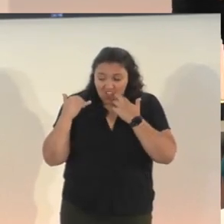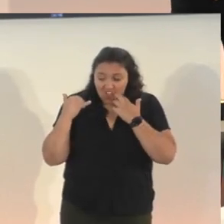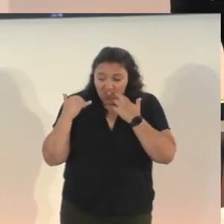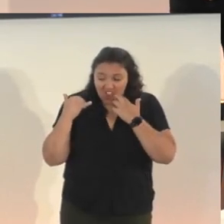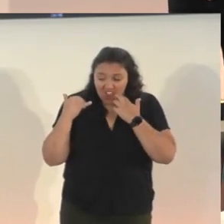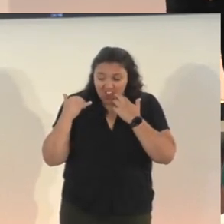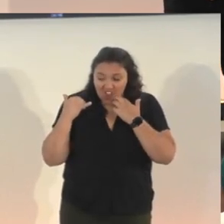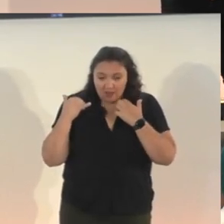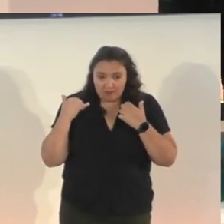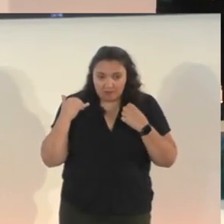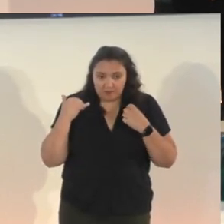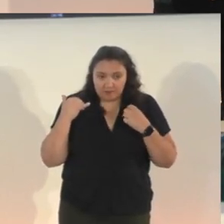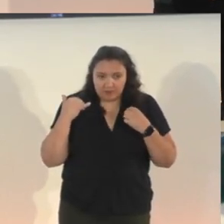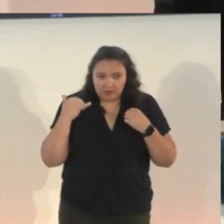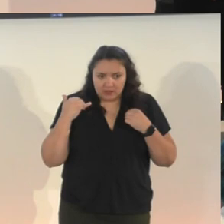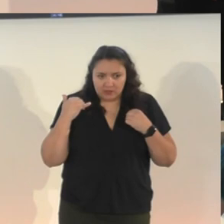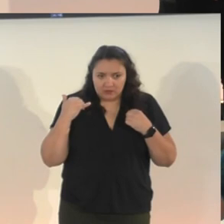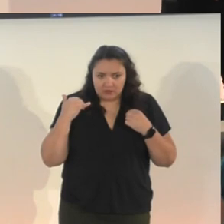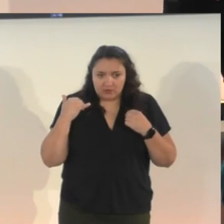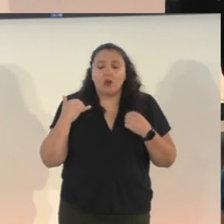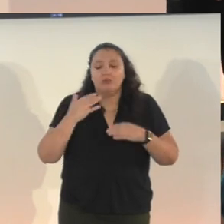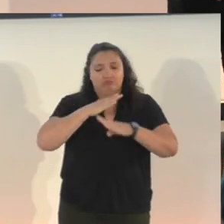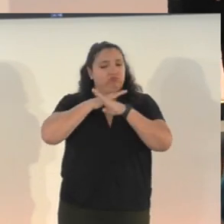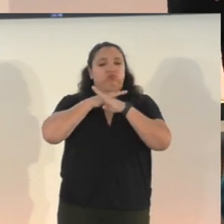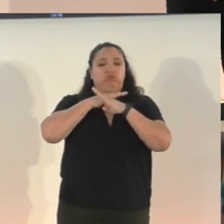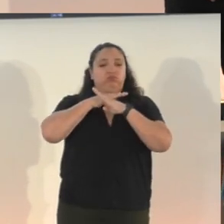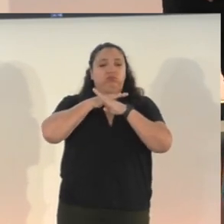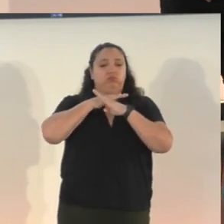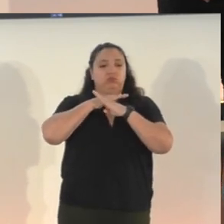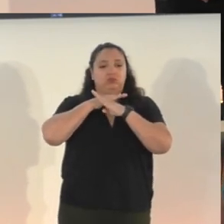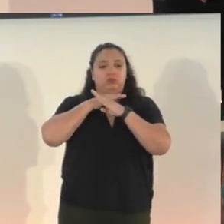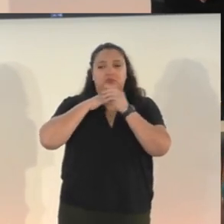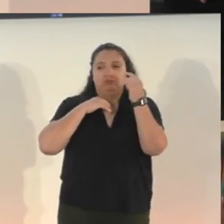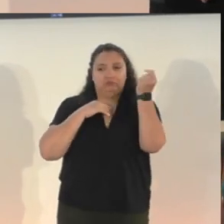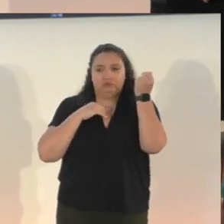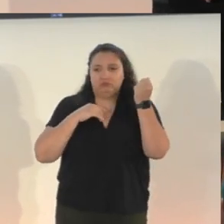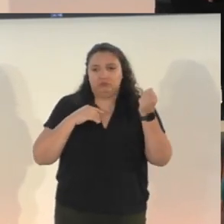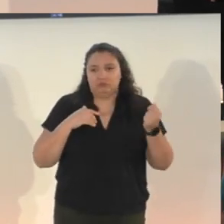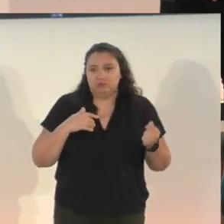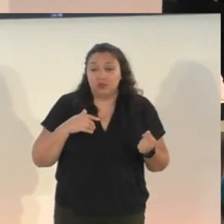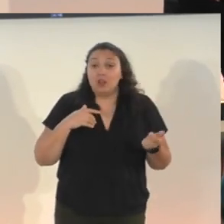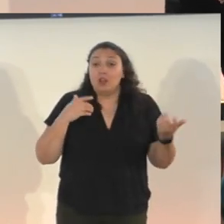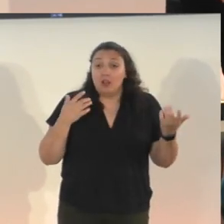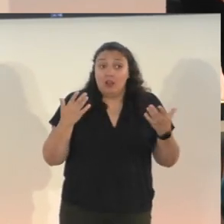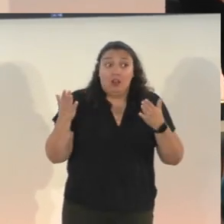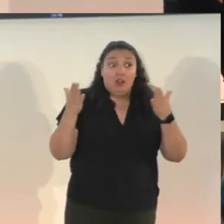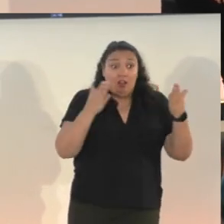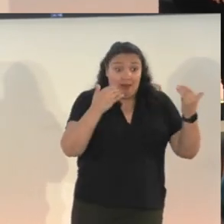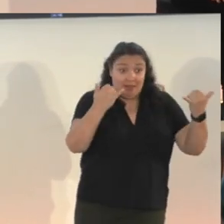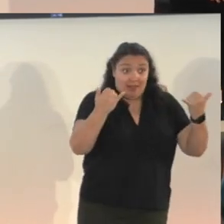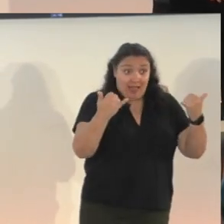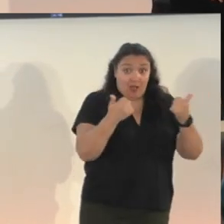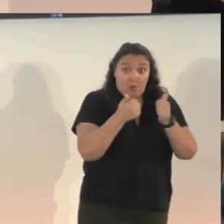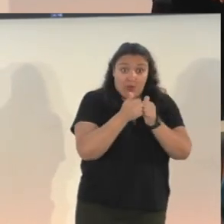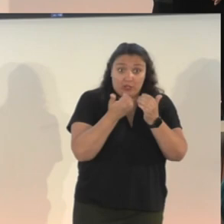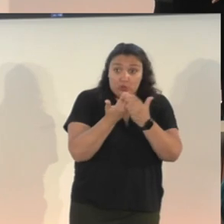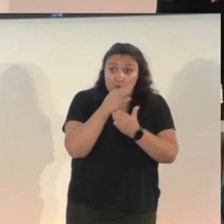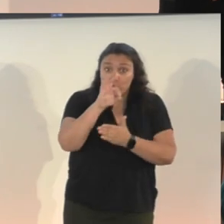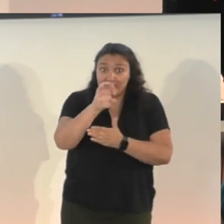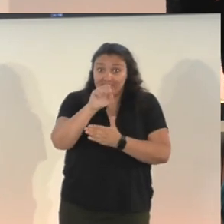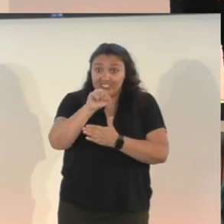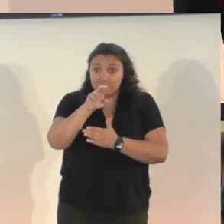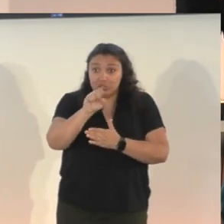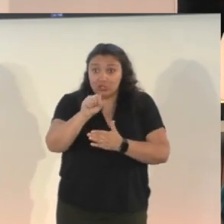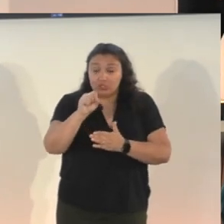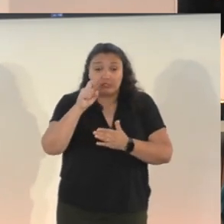much right away. So the good news is that when he played our game with these features, he was able to scan